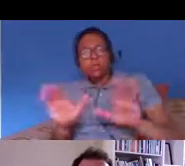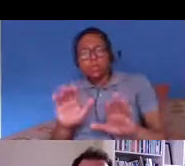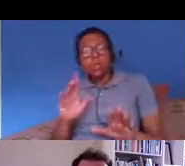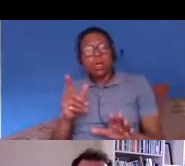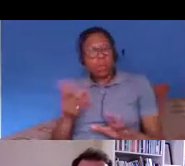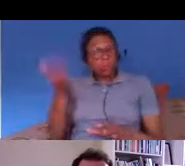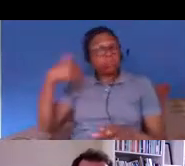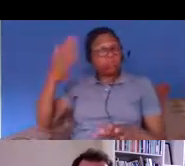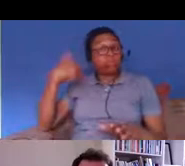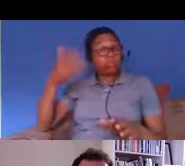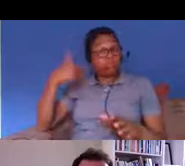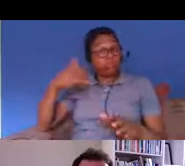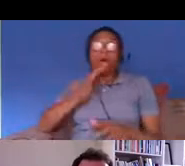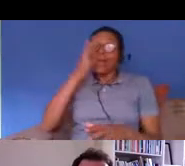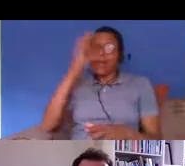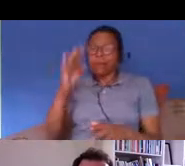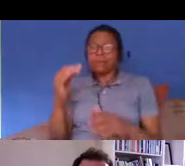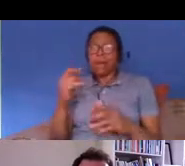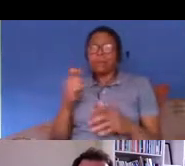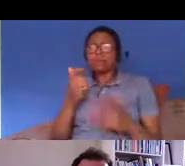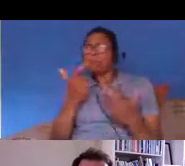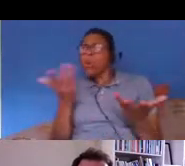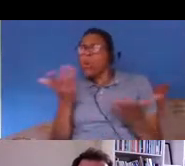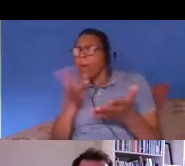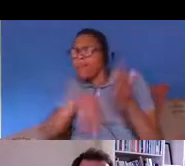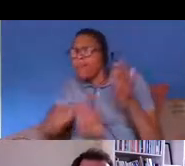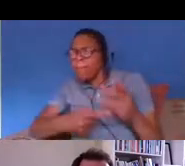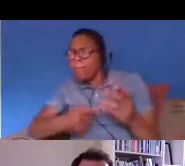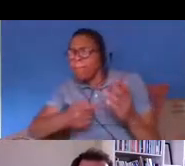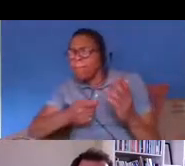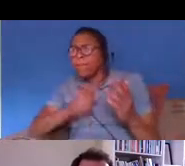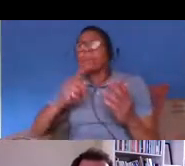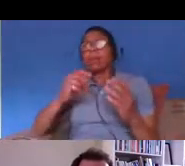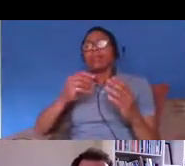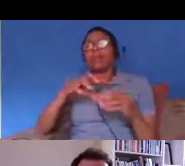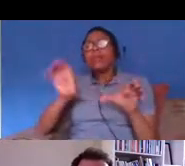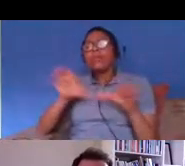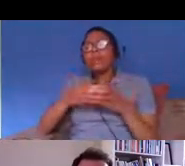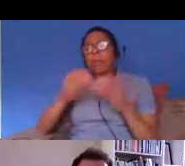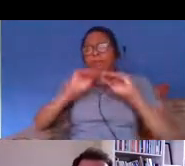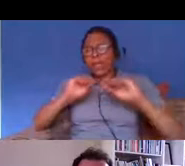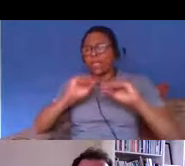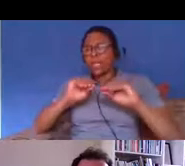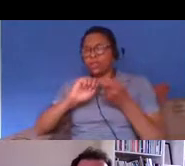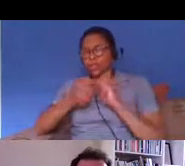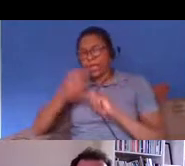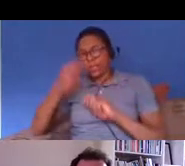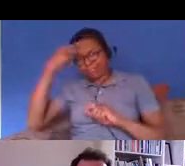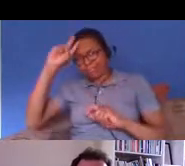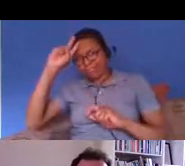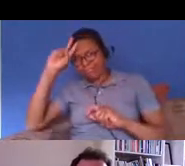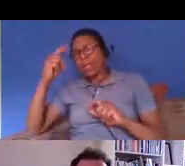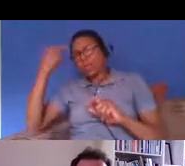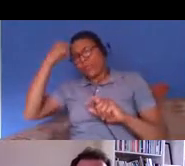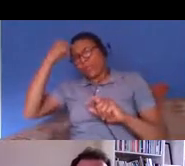there was a big fuss about that and the um department for education changed its mind about it eventually so i think after a year of gathering